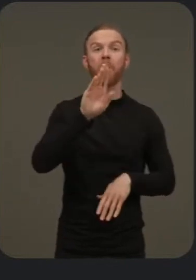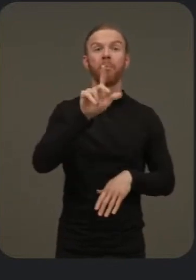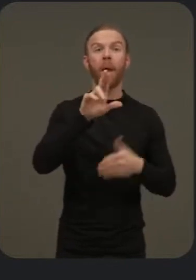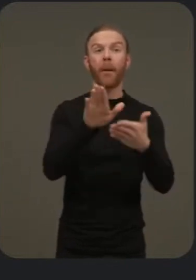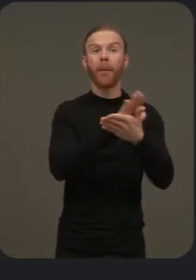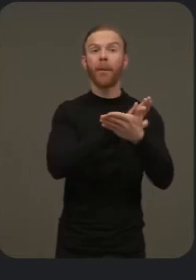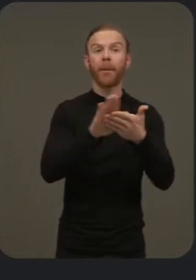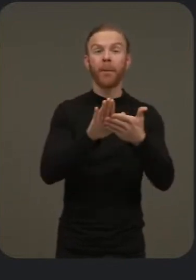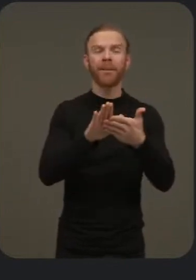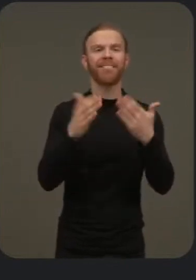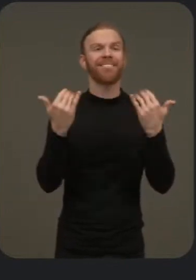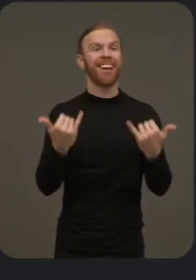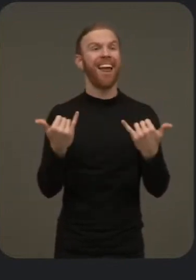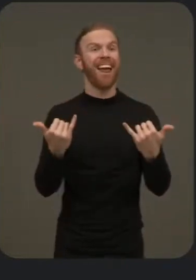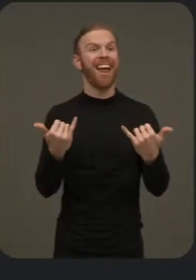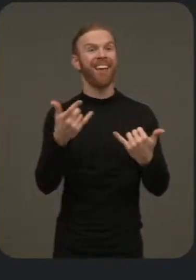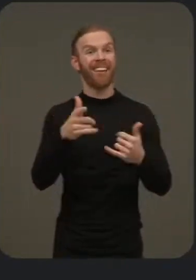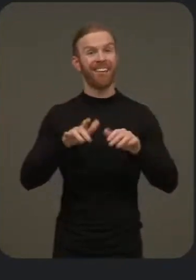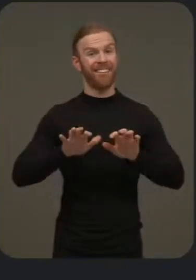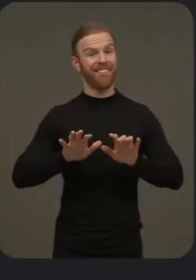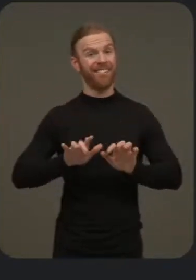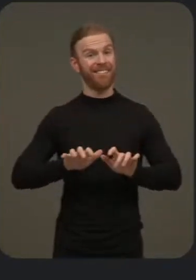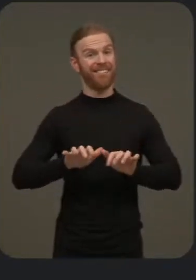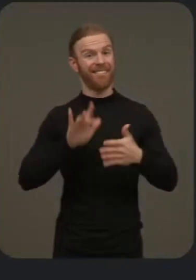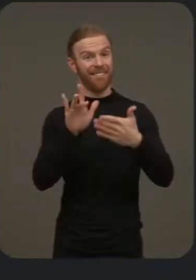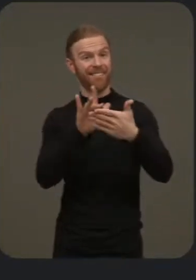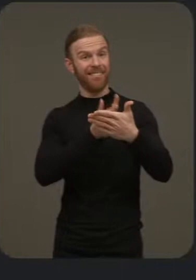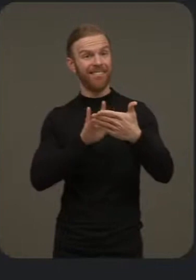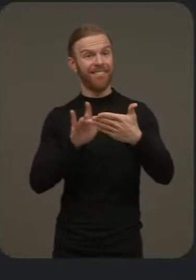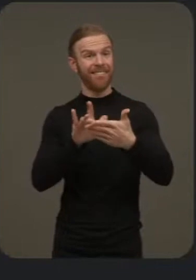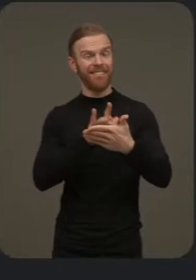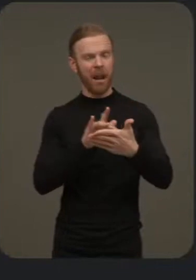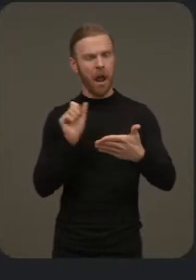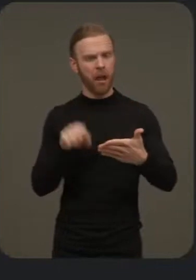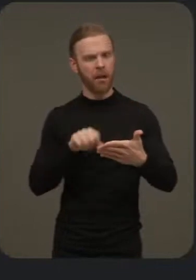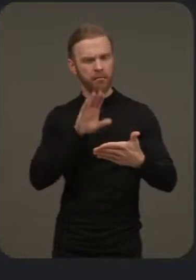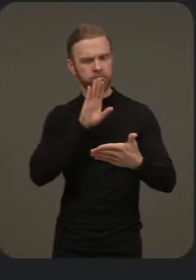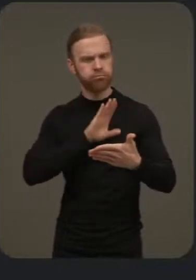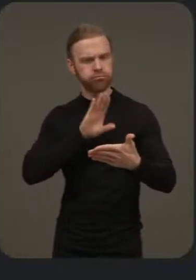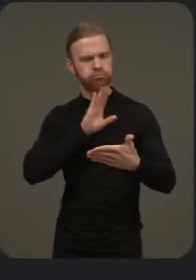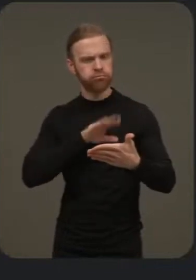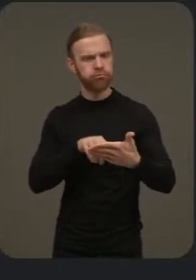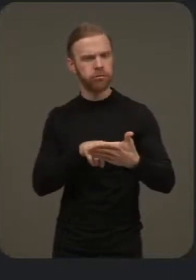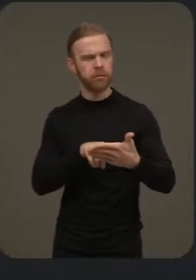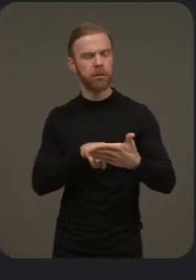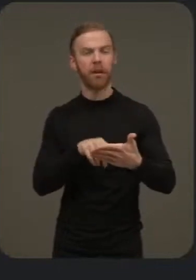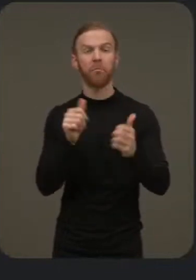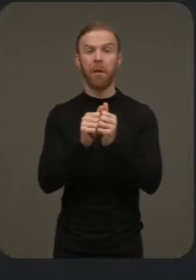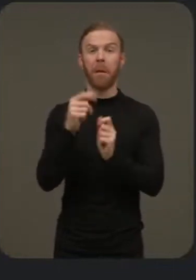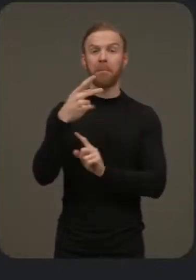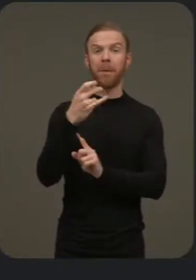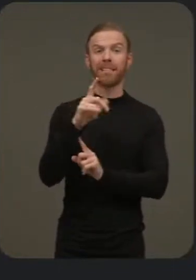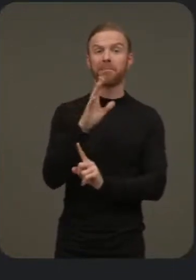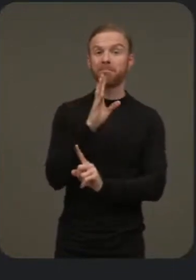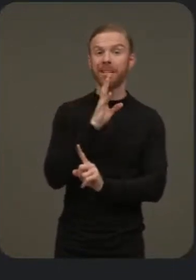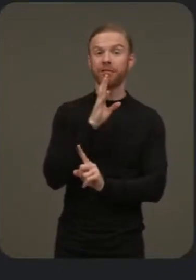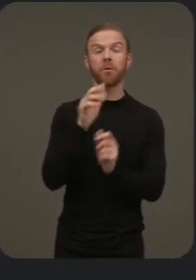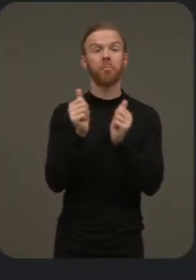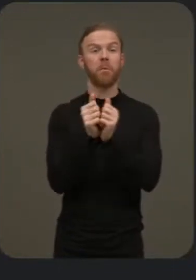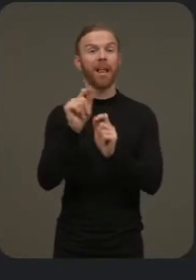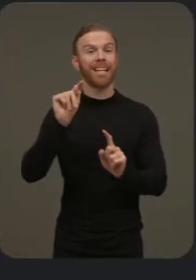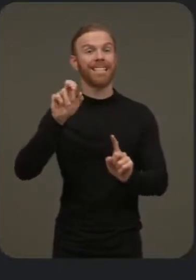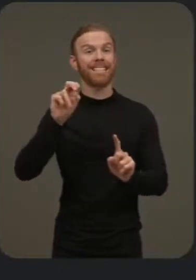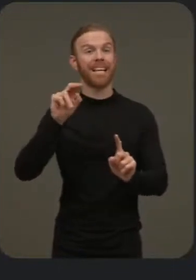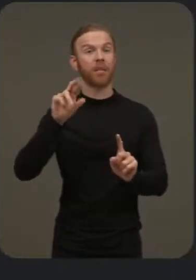Now, typing on a tablet can be so frustrating. With Pixel Speech and Tensor G2,